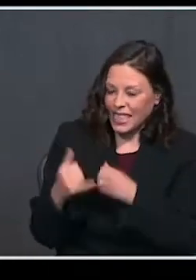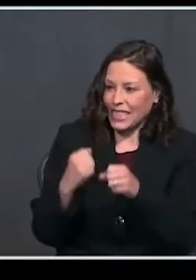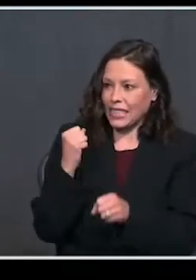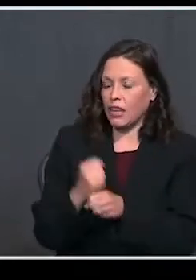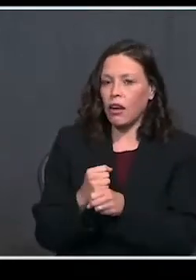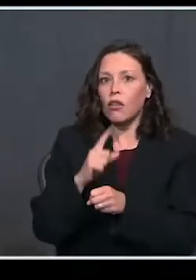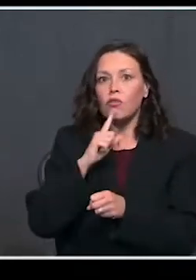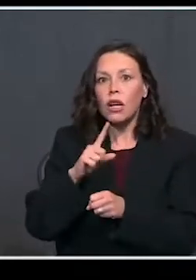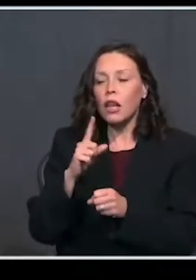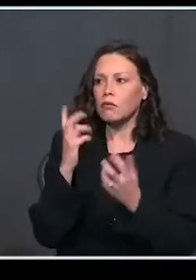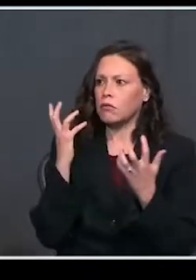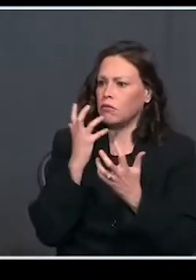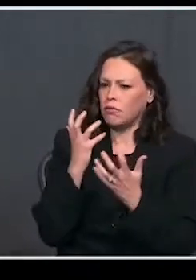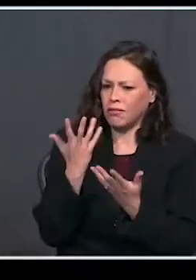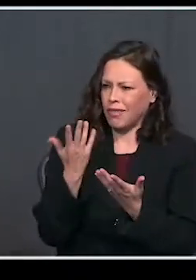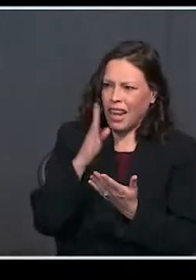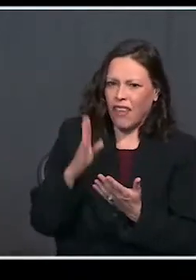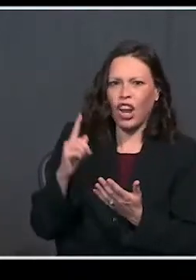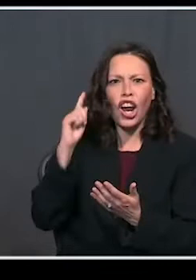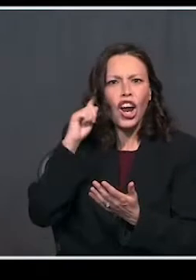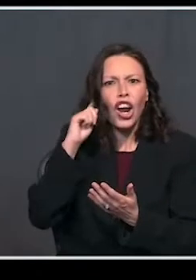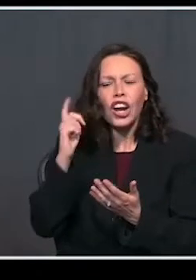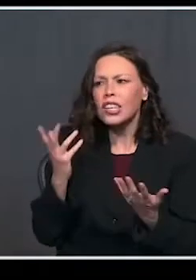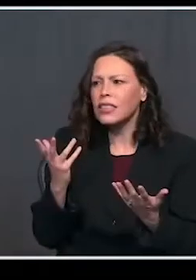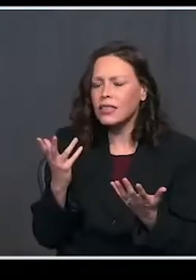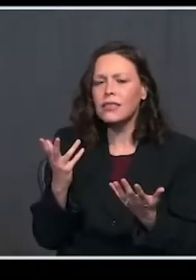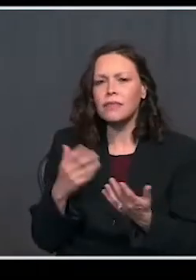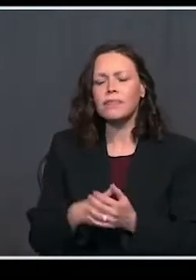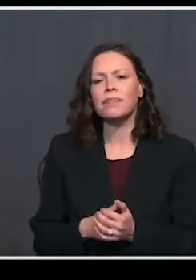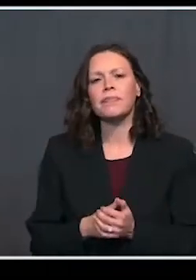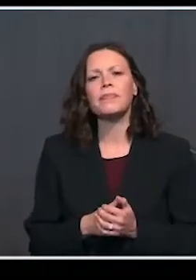year. It's just unheard of in the history of public health as a compliment.